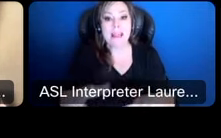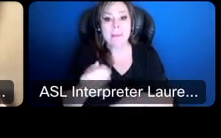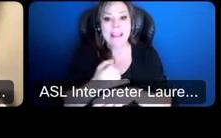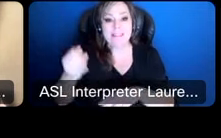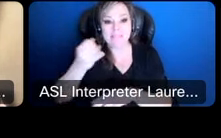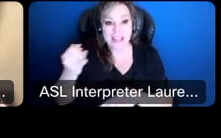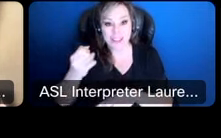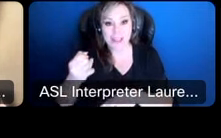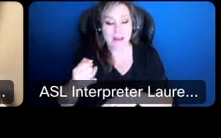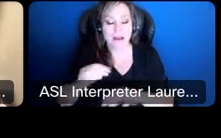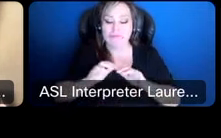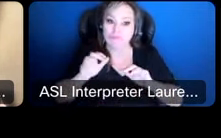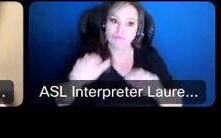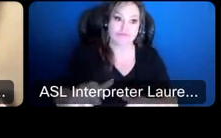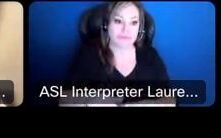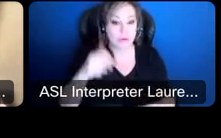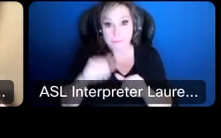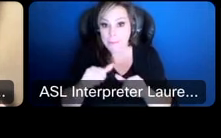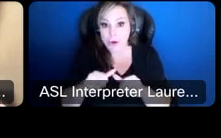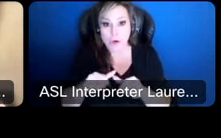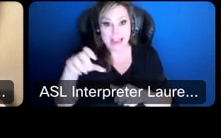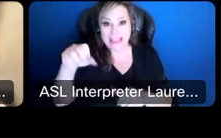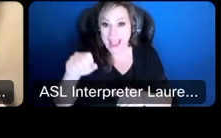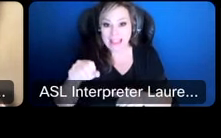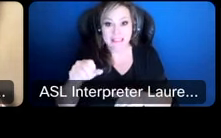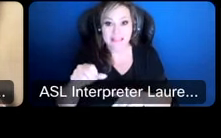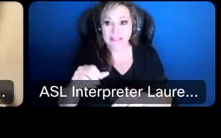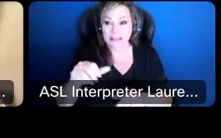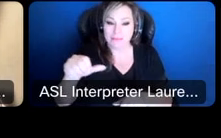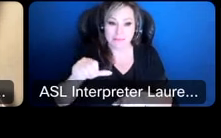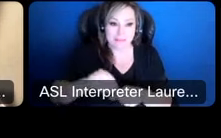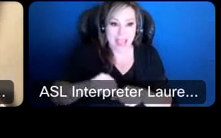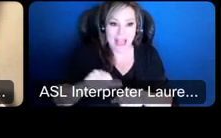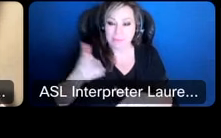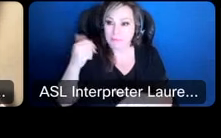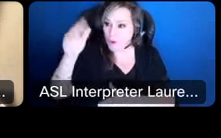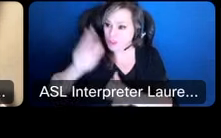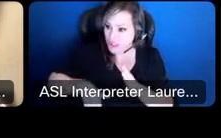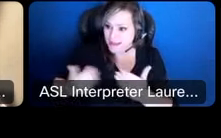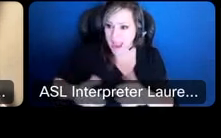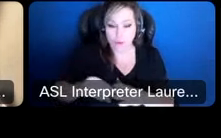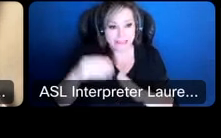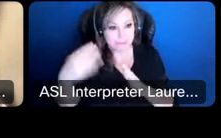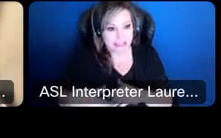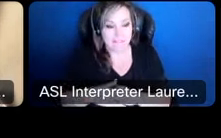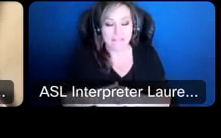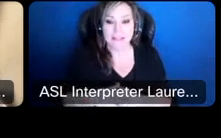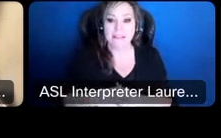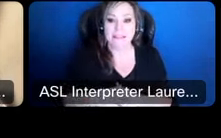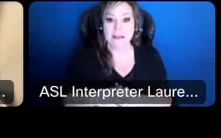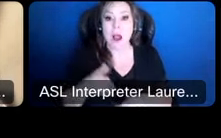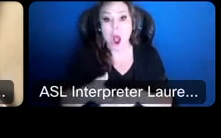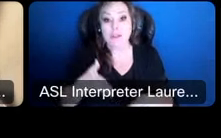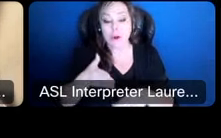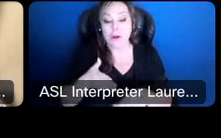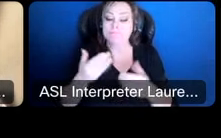to run rapid many of us remember when gas was a little bit cheaper than it is now uh what also happened is um post pandemic